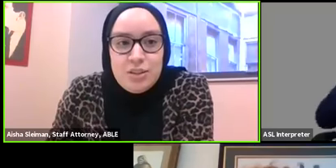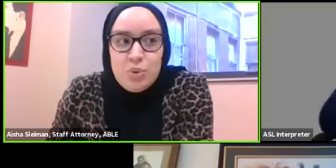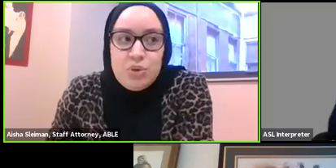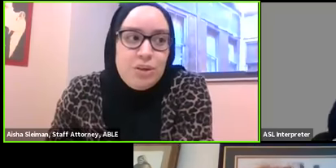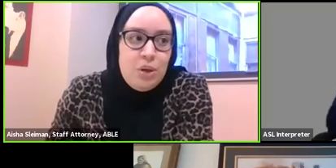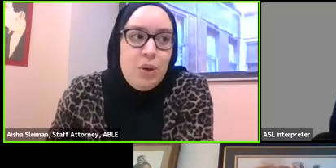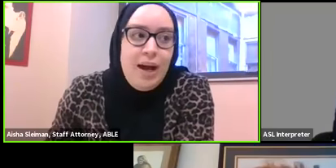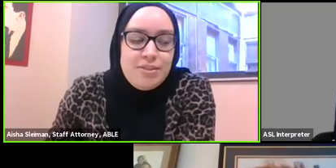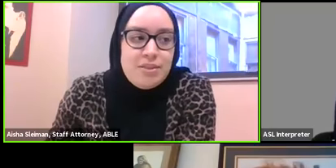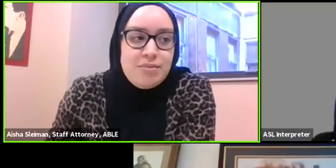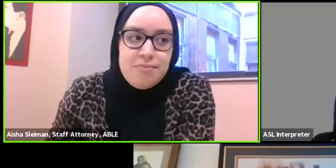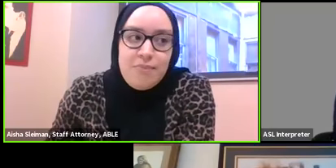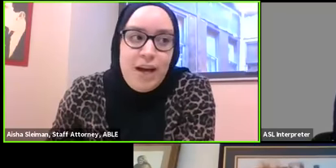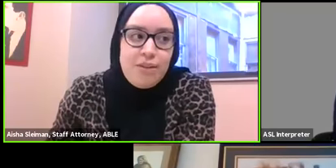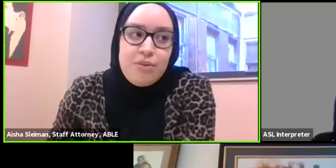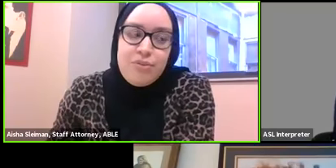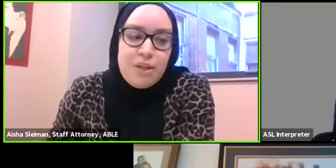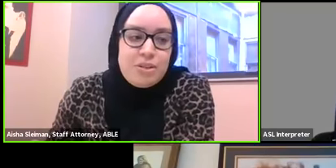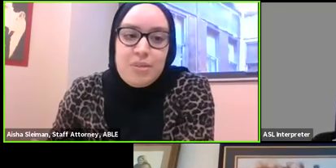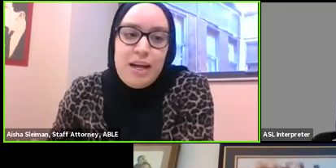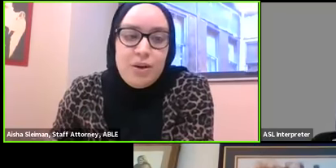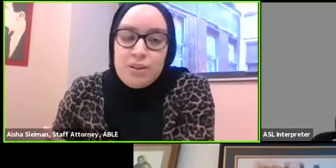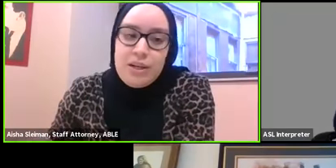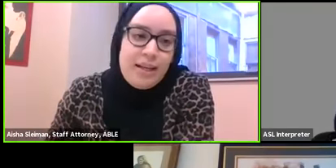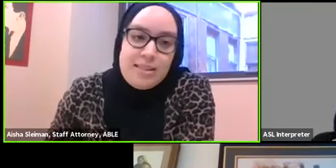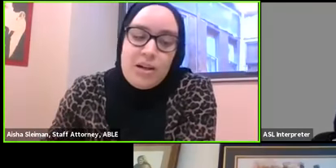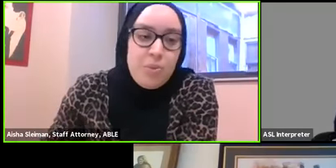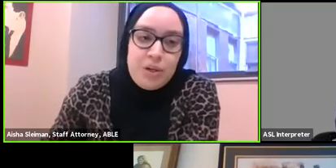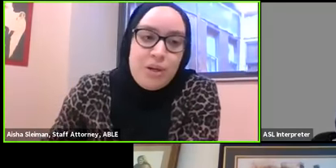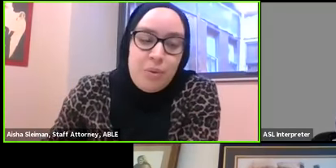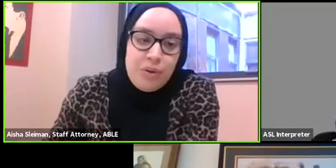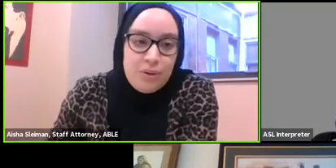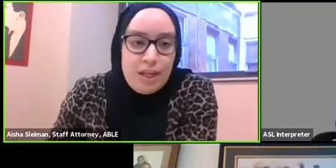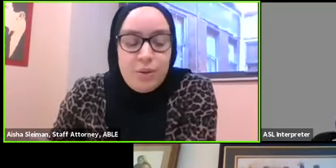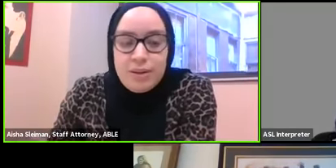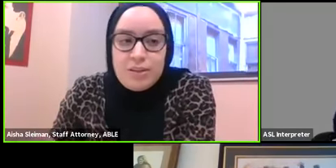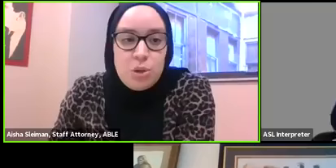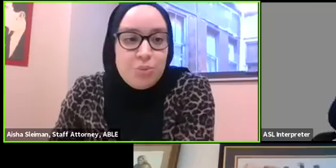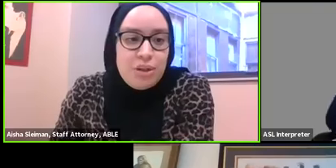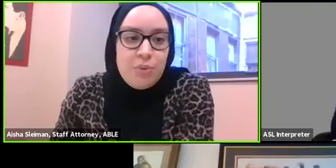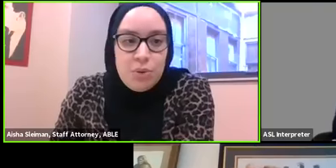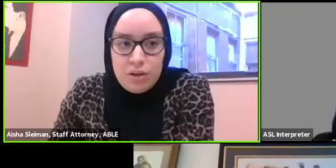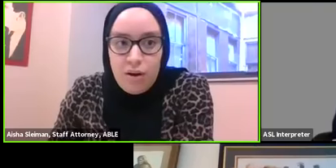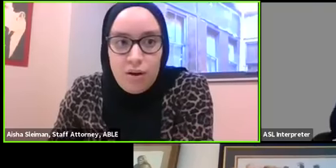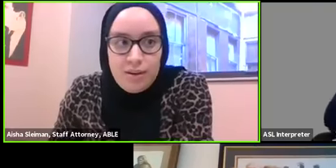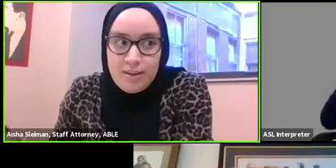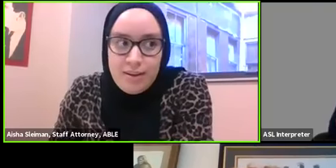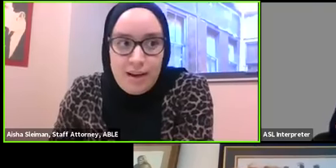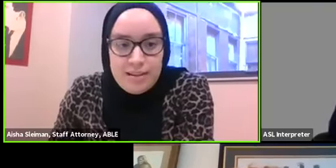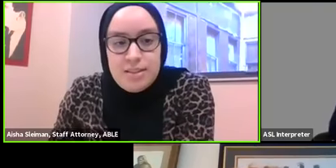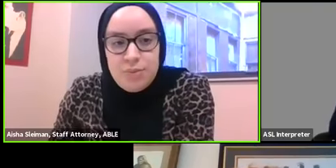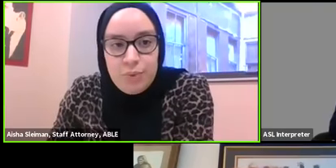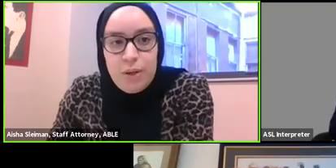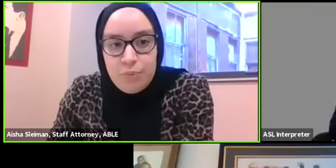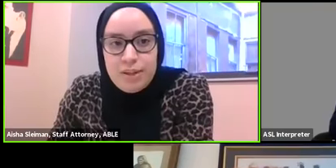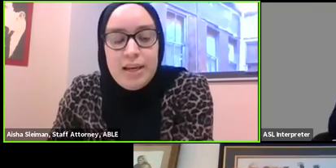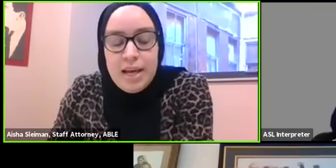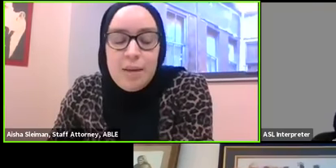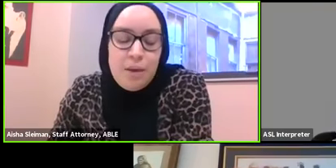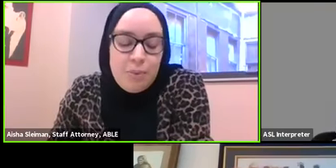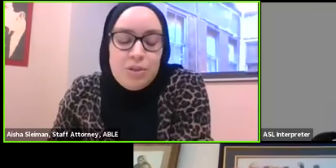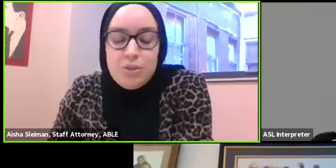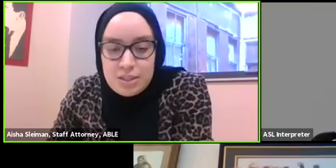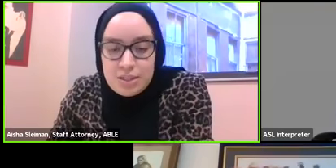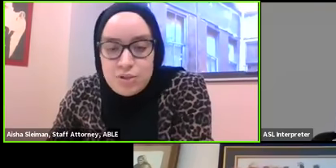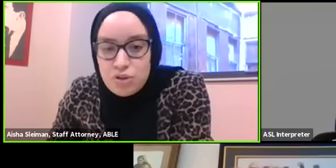you will you know have to either figure something out get a settlement agreement with your landlord that's hopefully when you would call us and we would hopefully